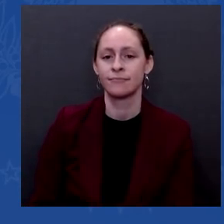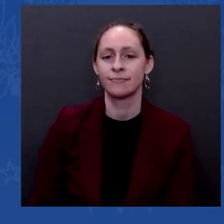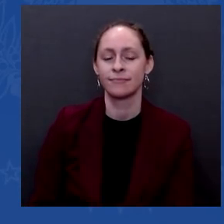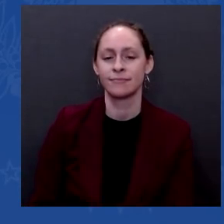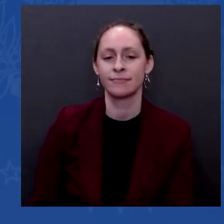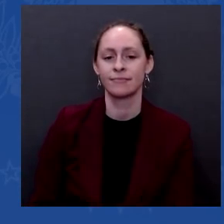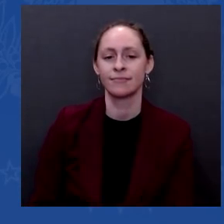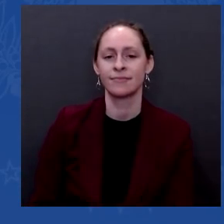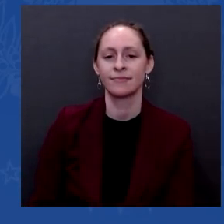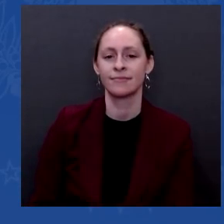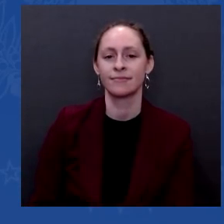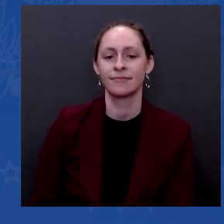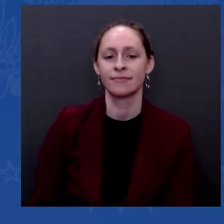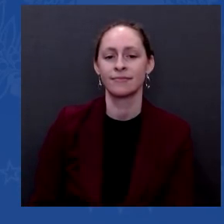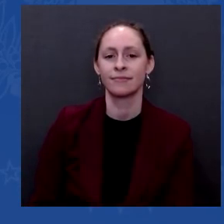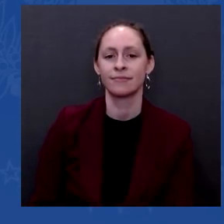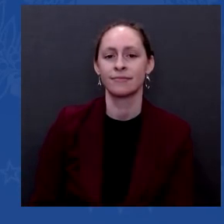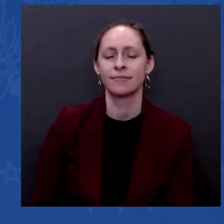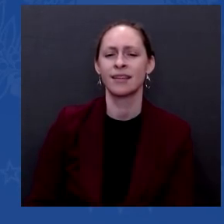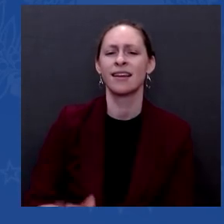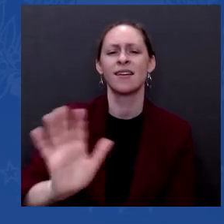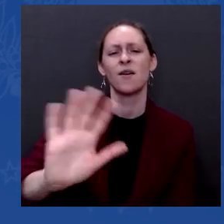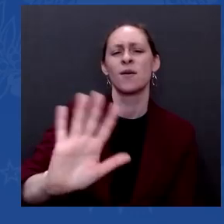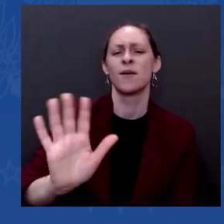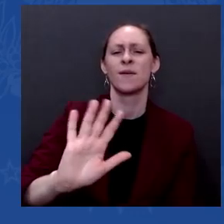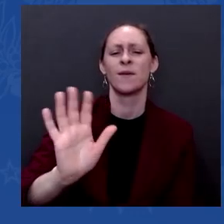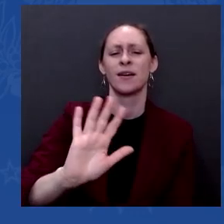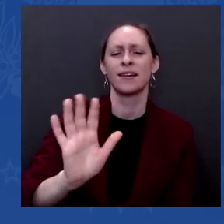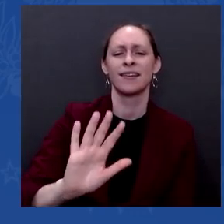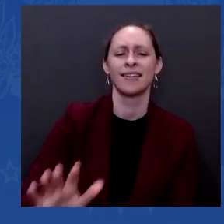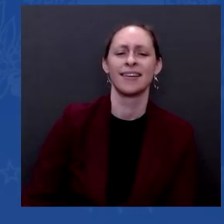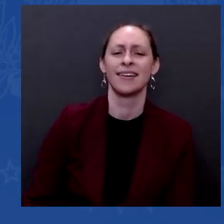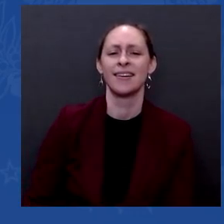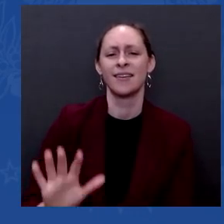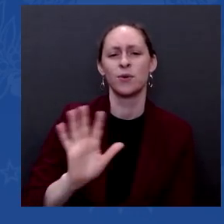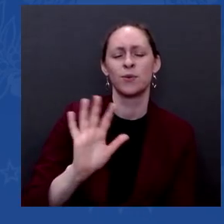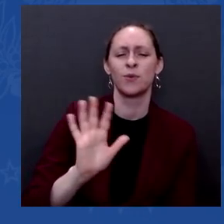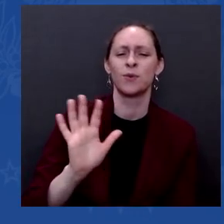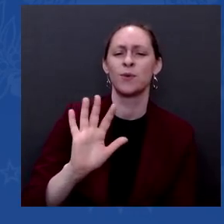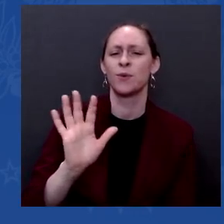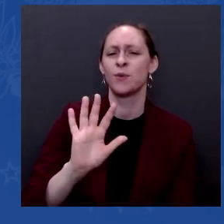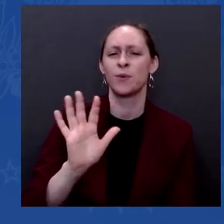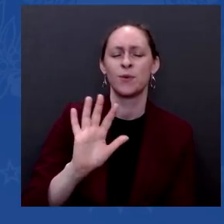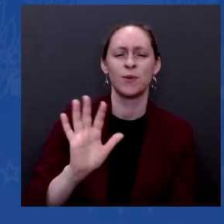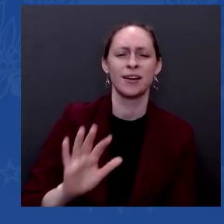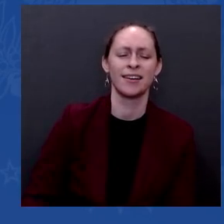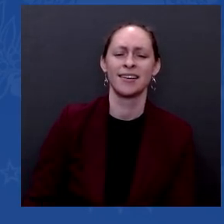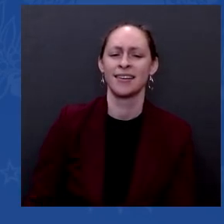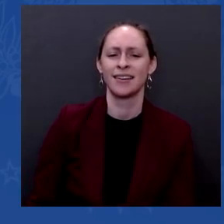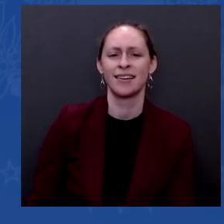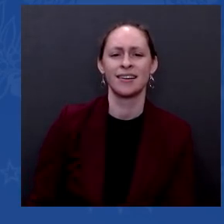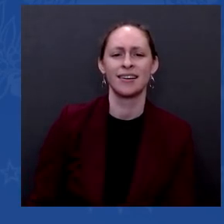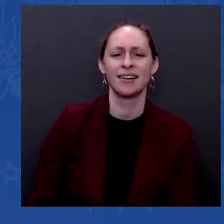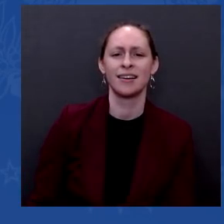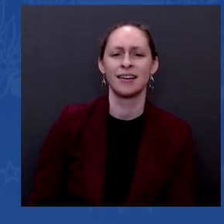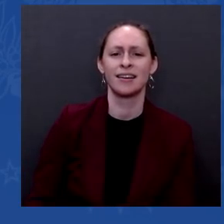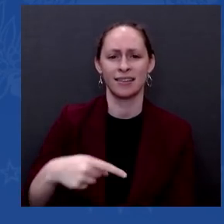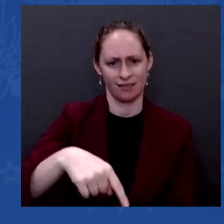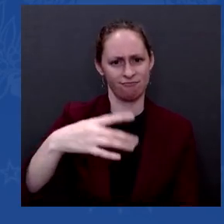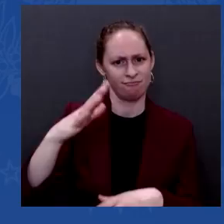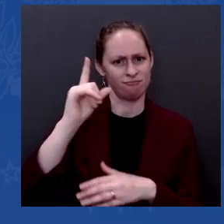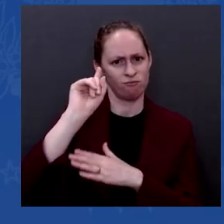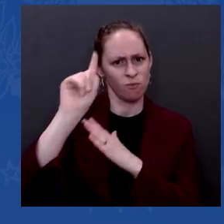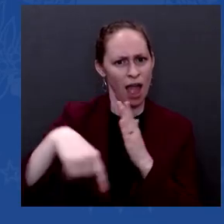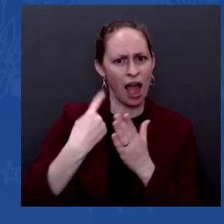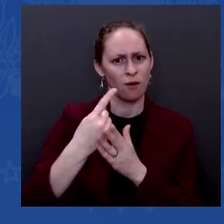I'm okay. Whoa, whoa, whoa, whoa, whoa. Hang on, guys. We've only gone an hour and 20 minutes. I'll keep going. But I got